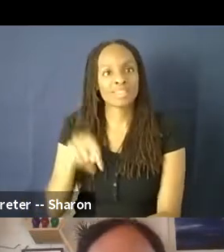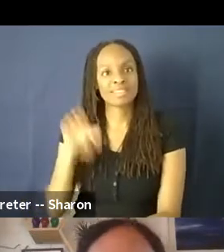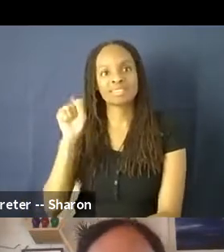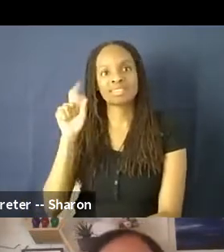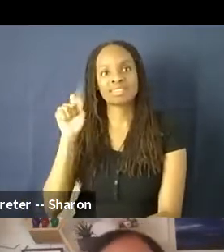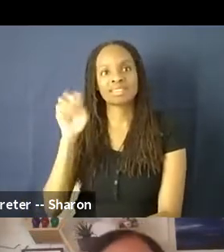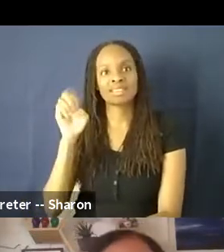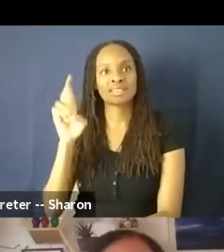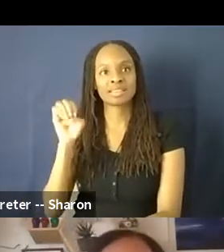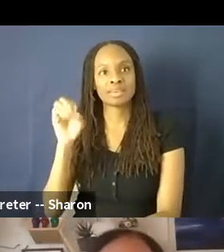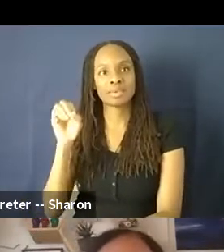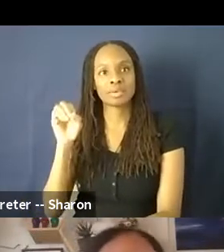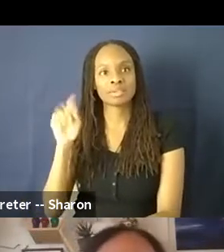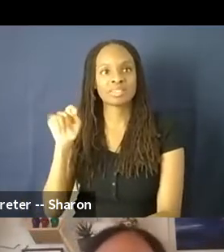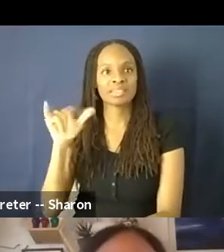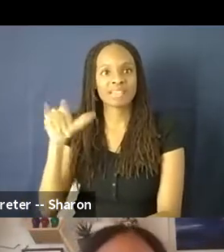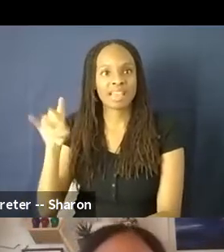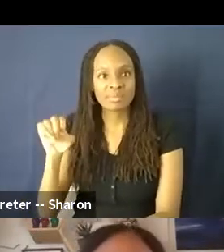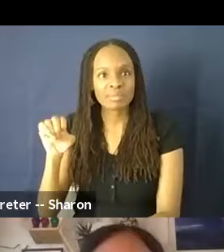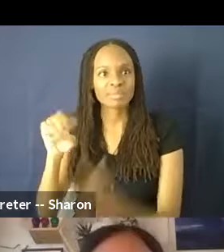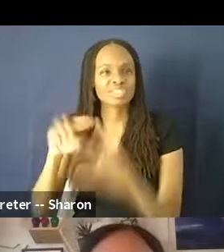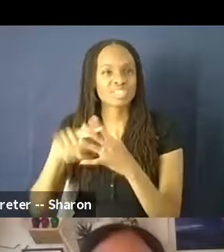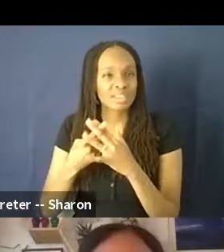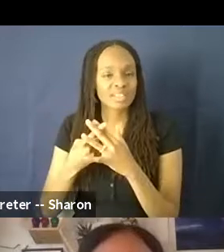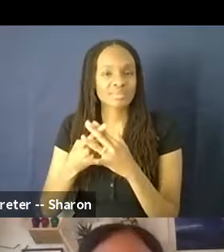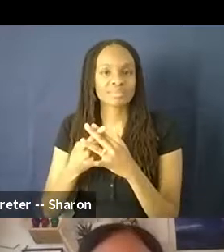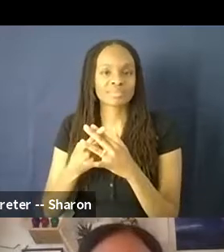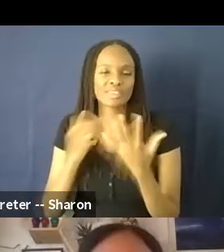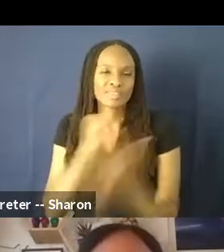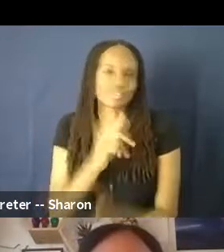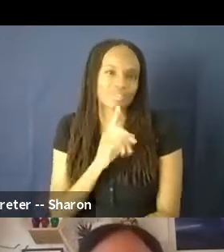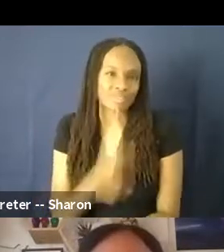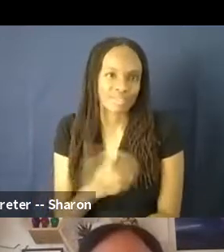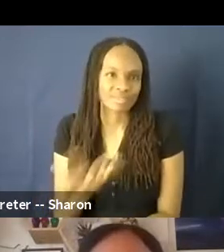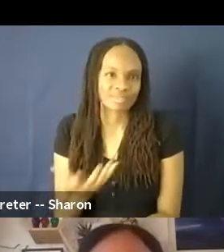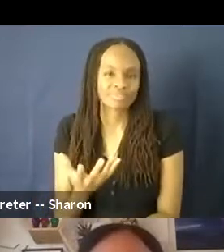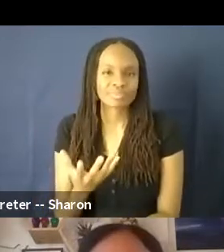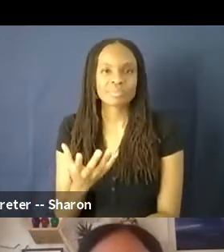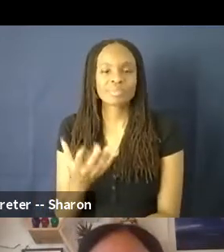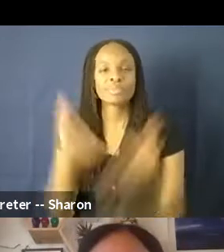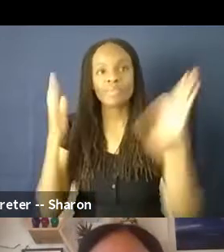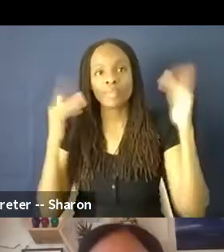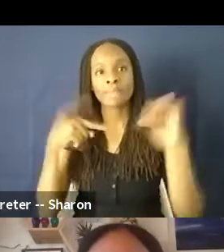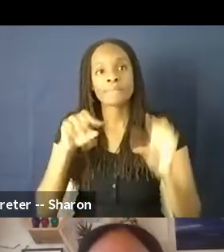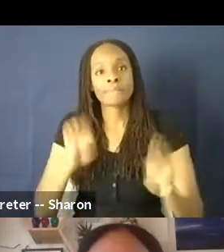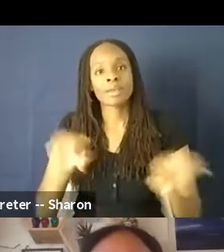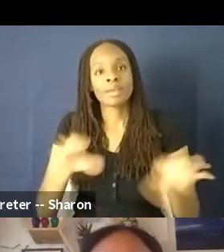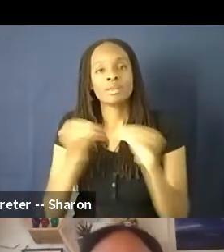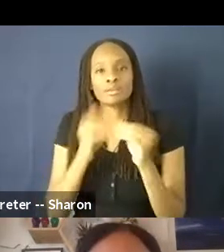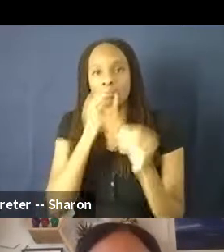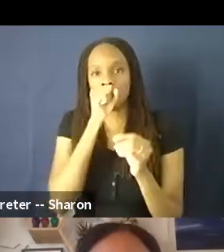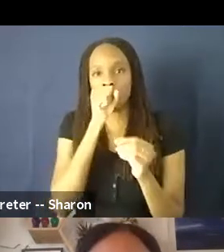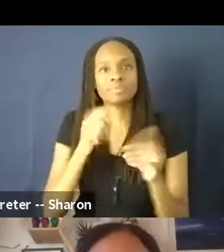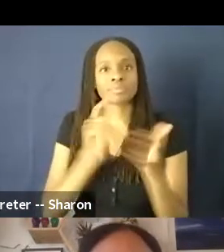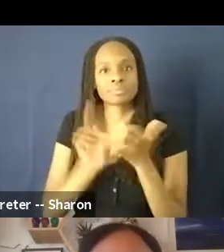probably started. So in that way, it's very unrealistic. And hopefully we can, you know, do more research on this issue